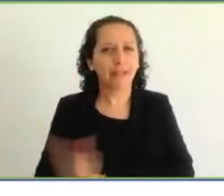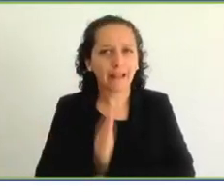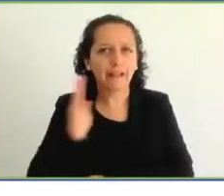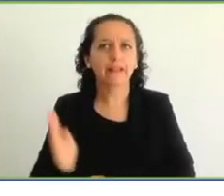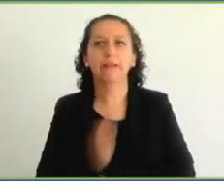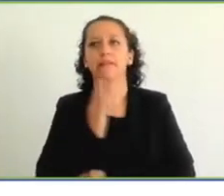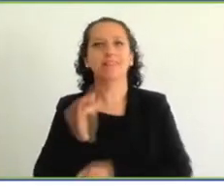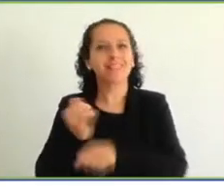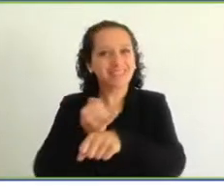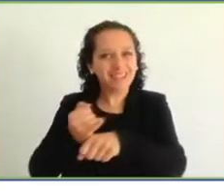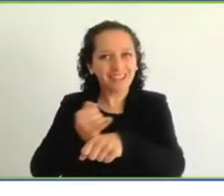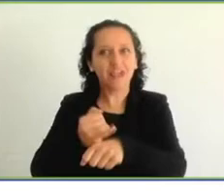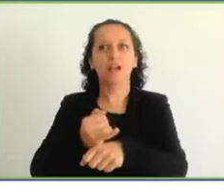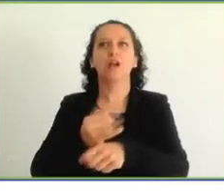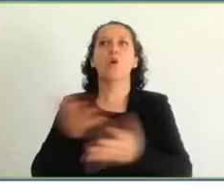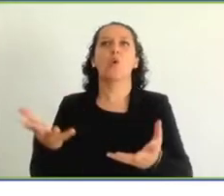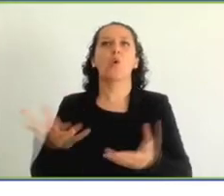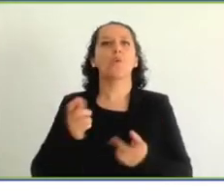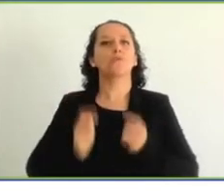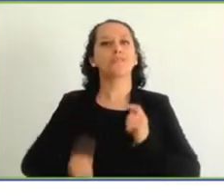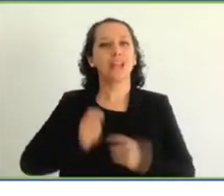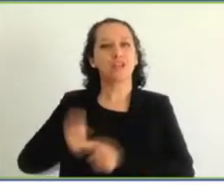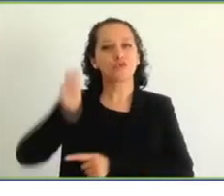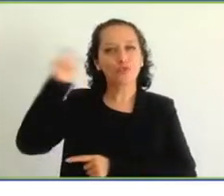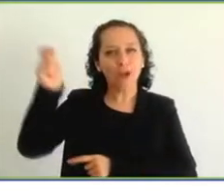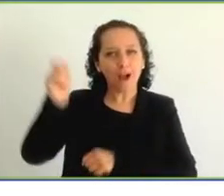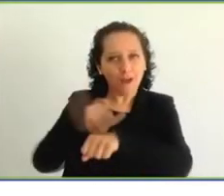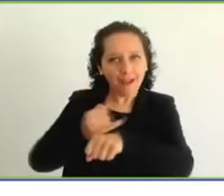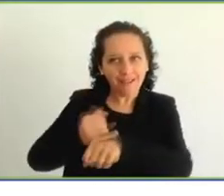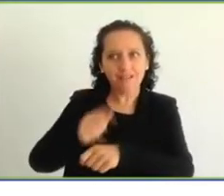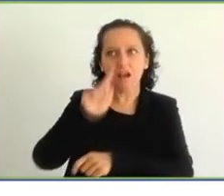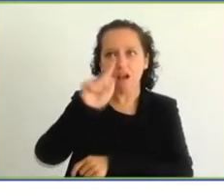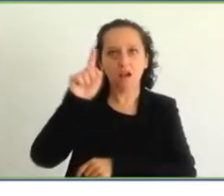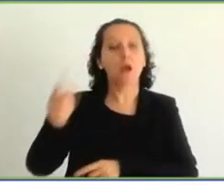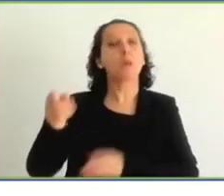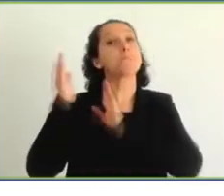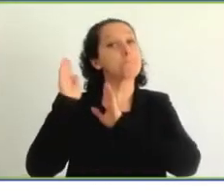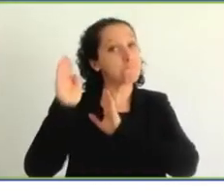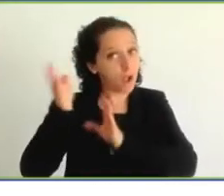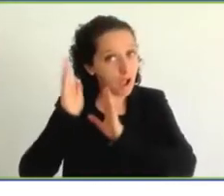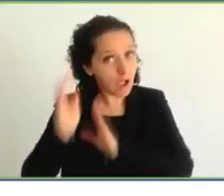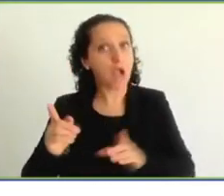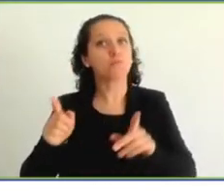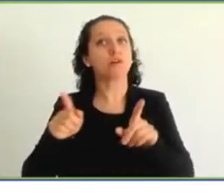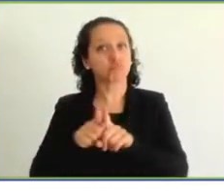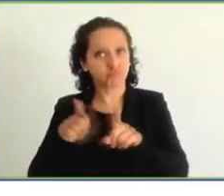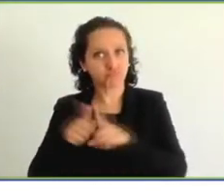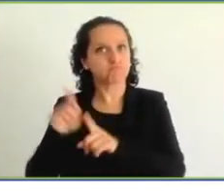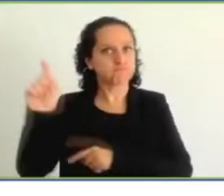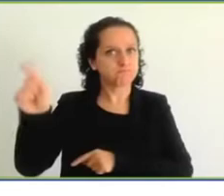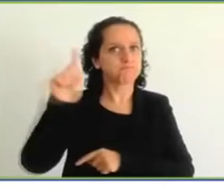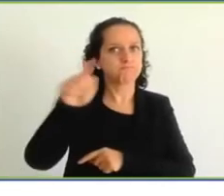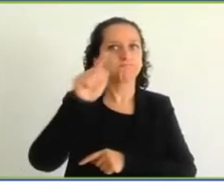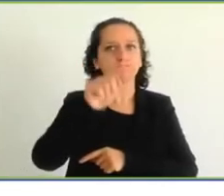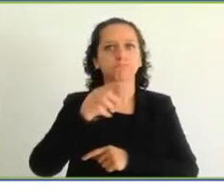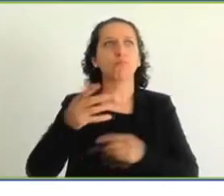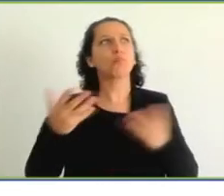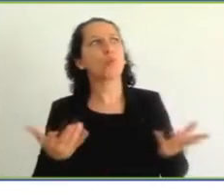Tobago, and I think even Bahamas will be partnering with us in terms of going towards